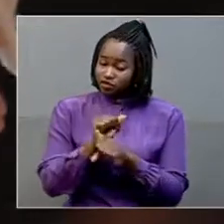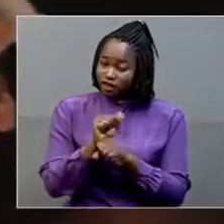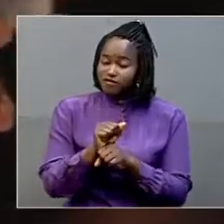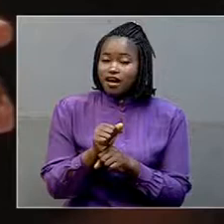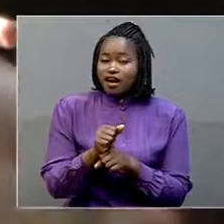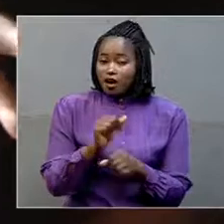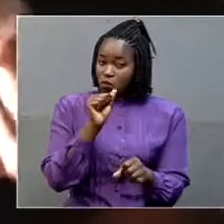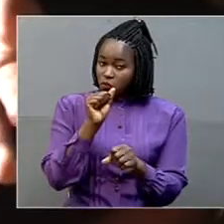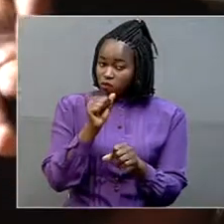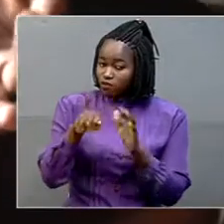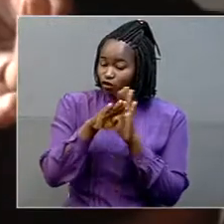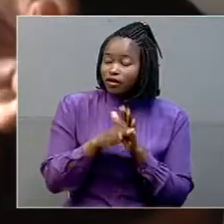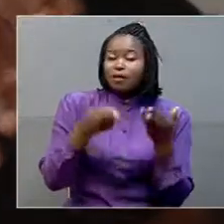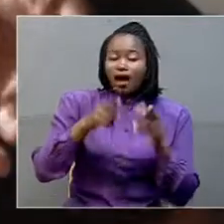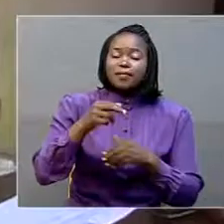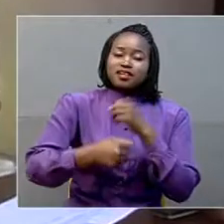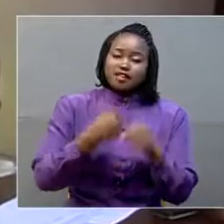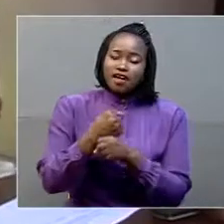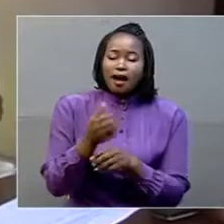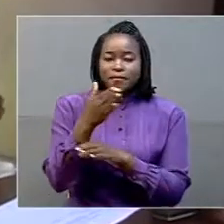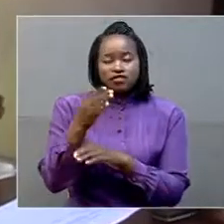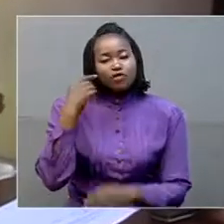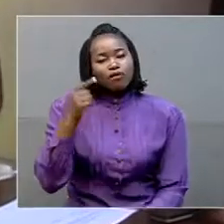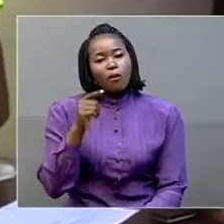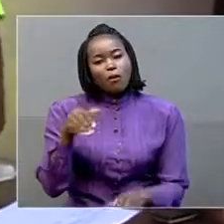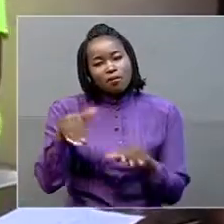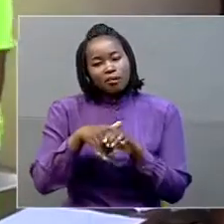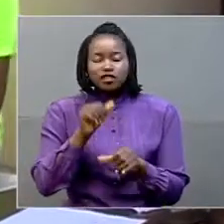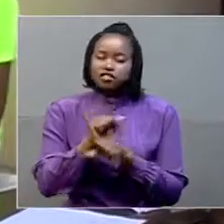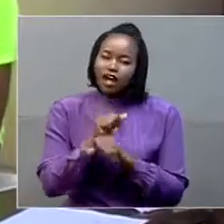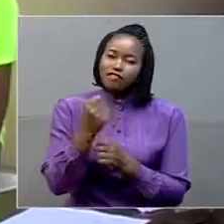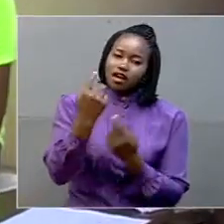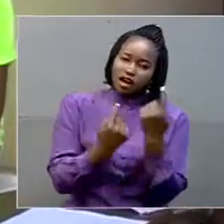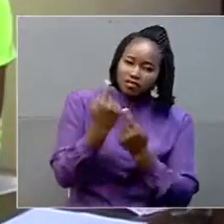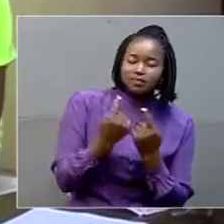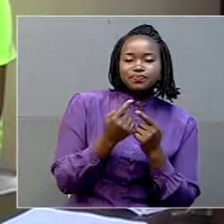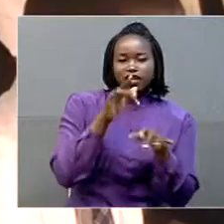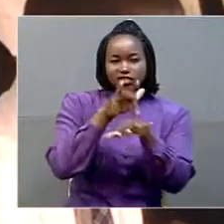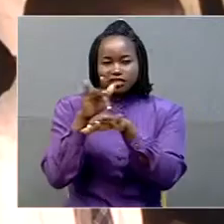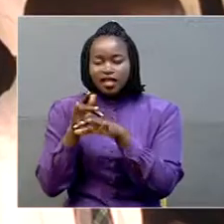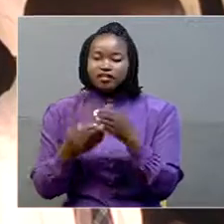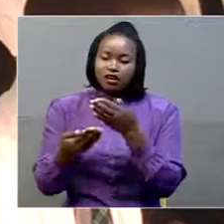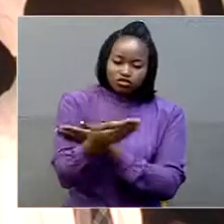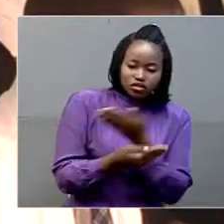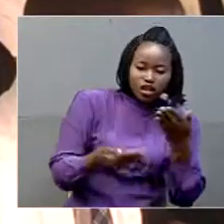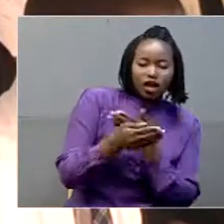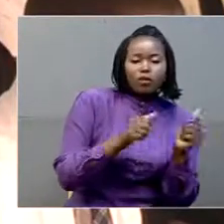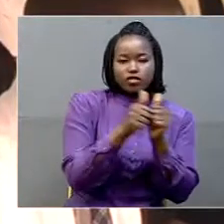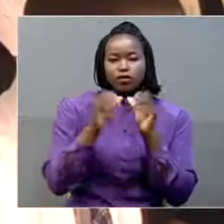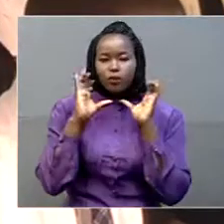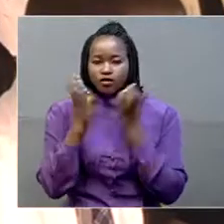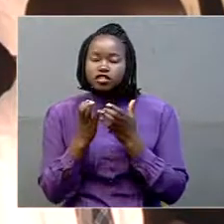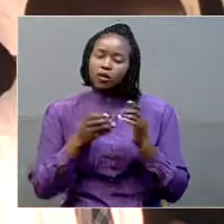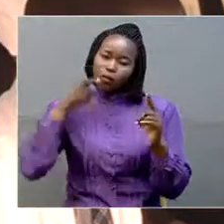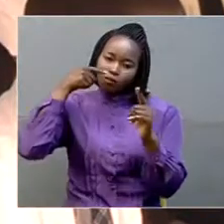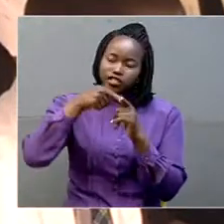exercise is done by the Ministry for members of staff to come, sensitize, share with the community in the fight